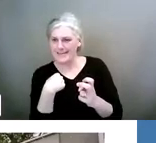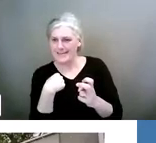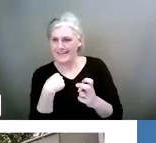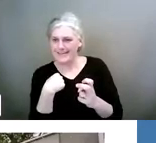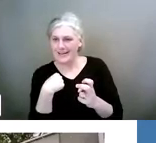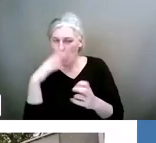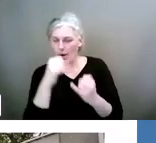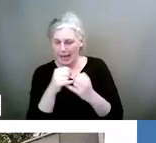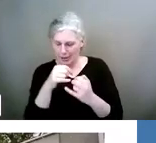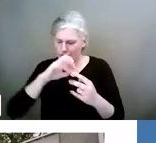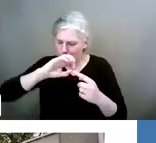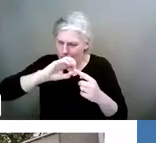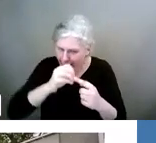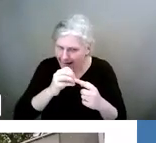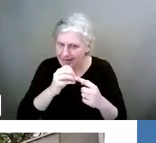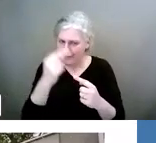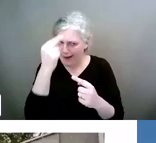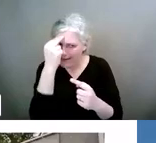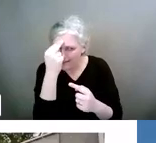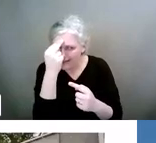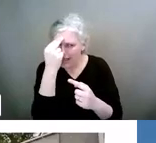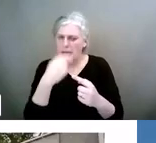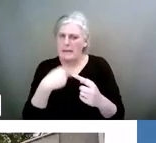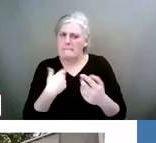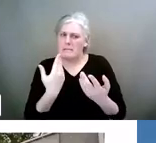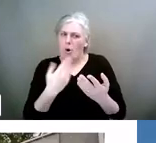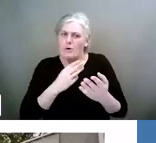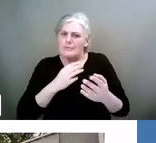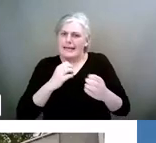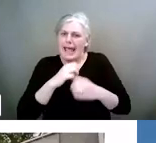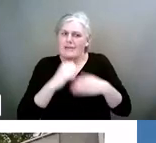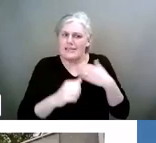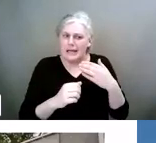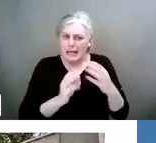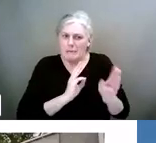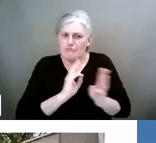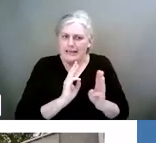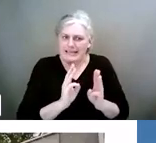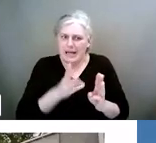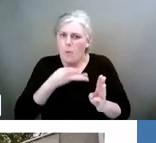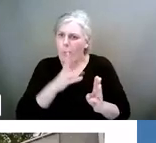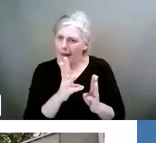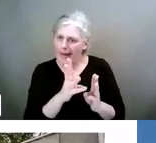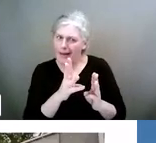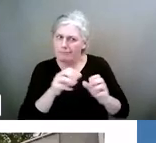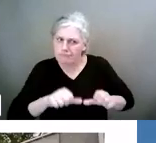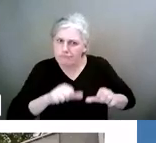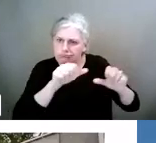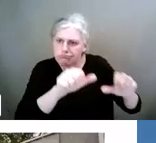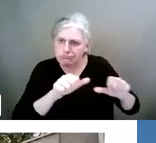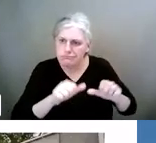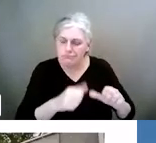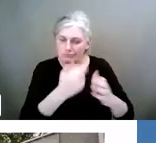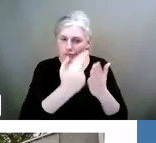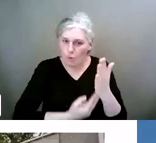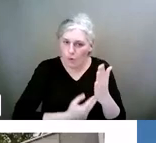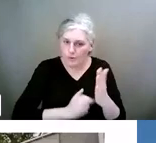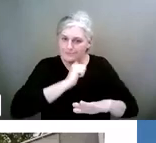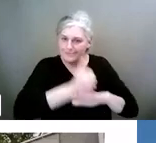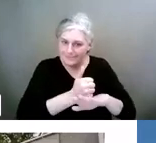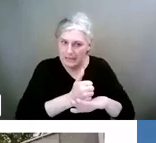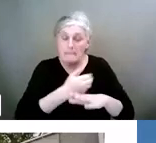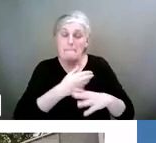trying to be practical with them. So agreeing rules with older kids as they're getting older and making those rules more flexible.